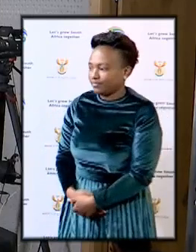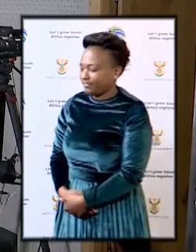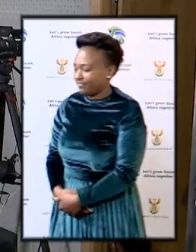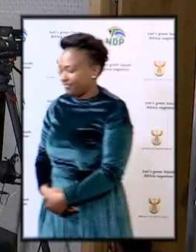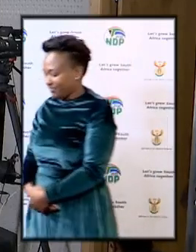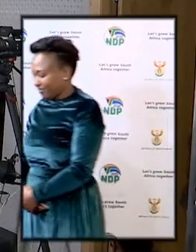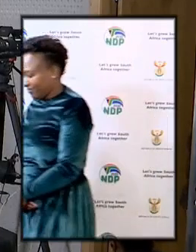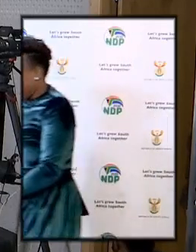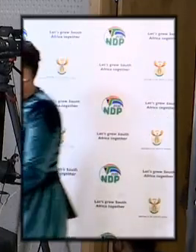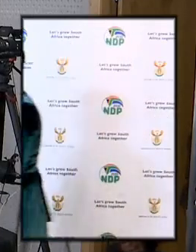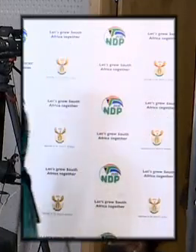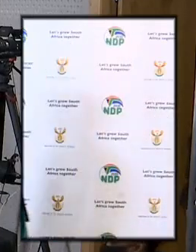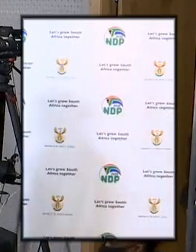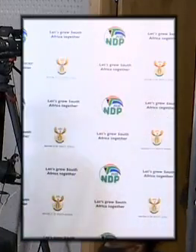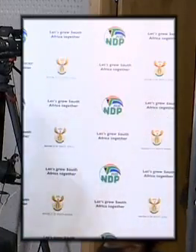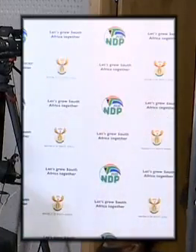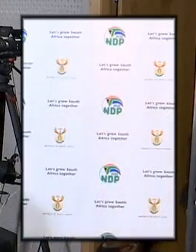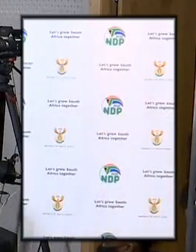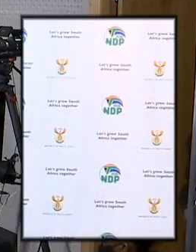thank you was